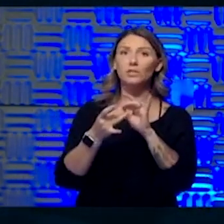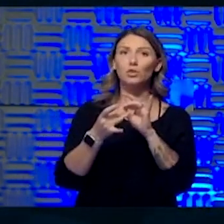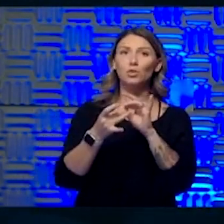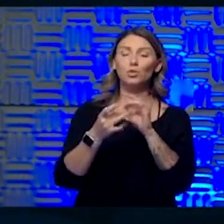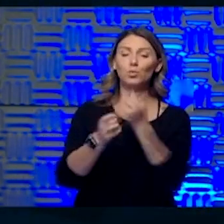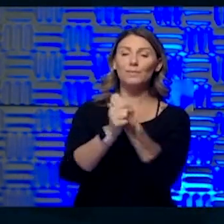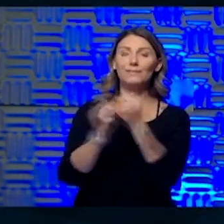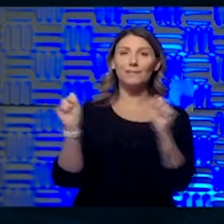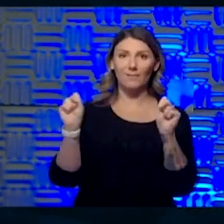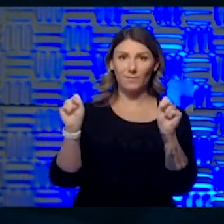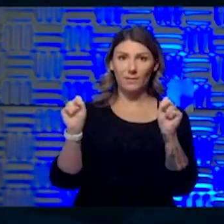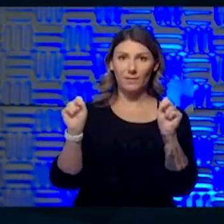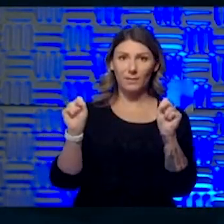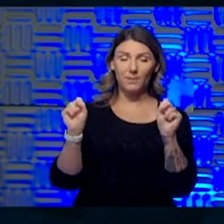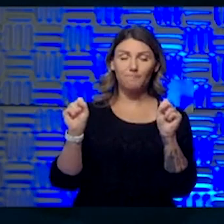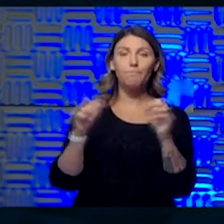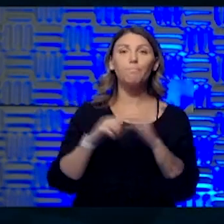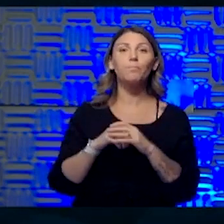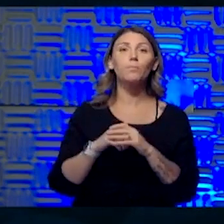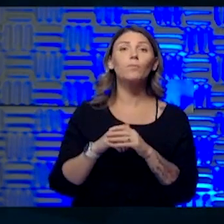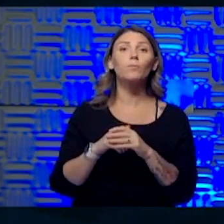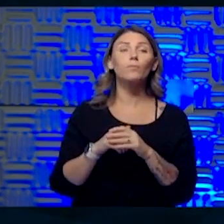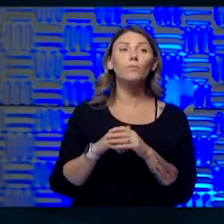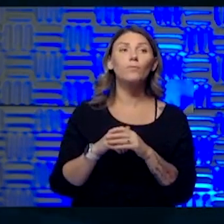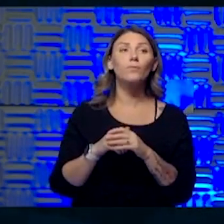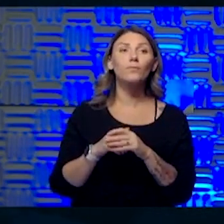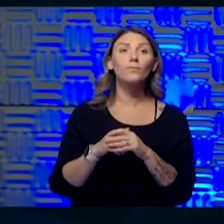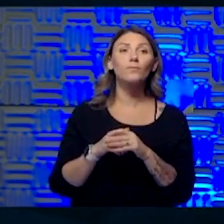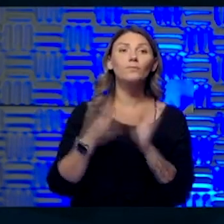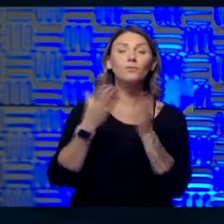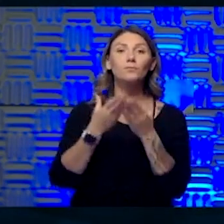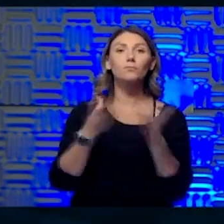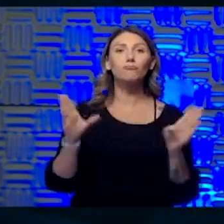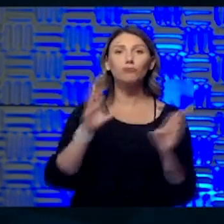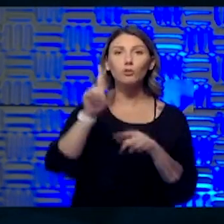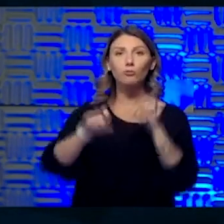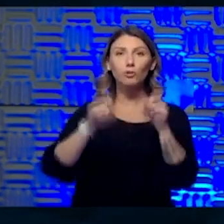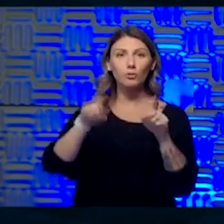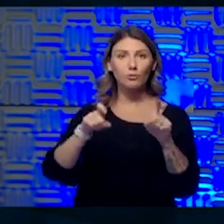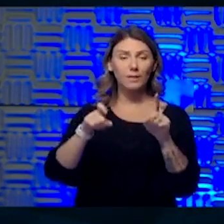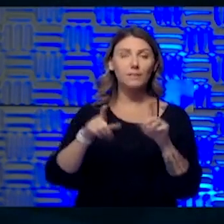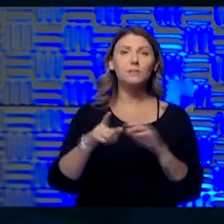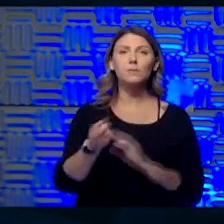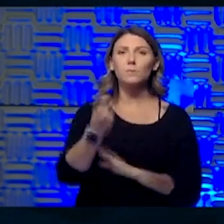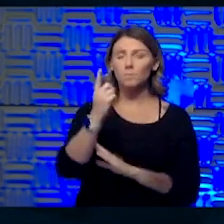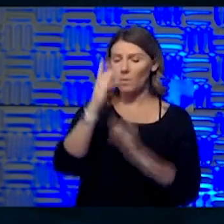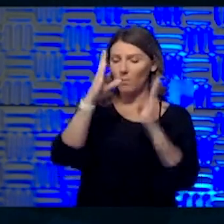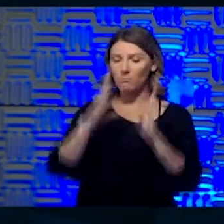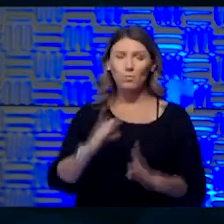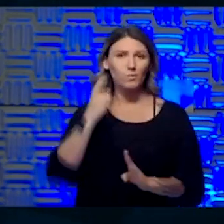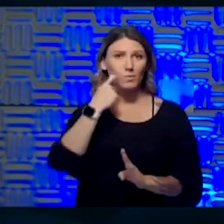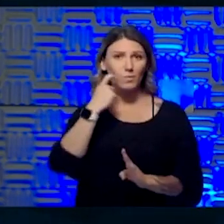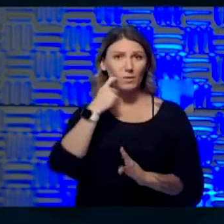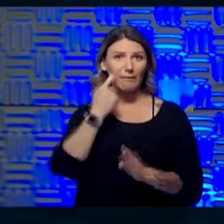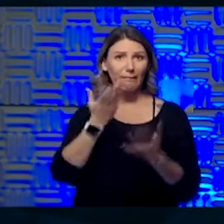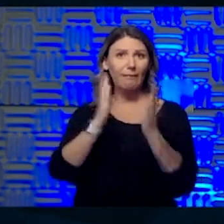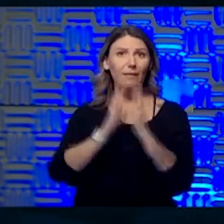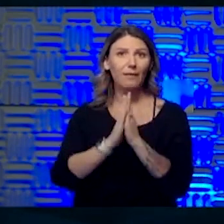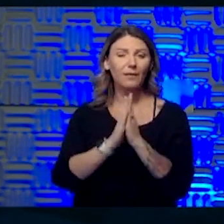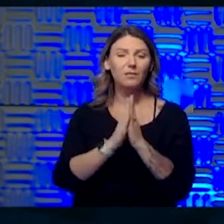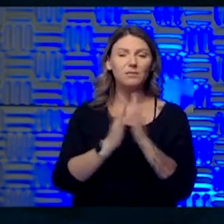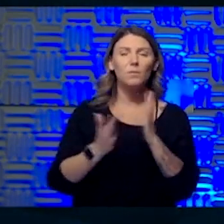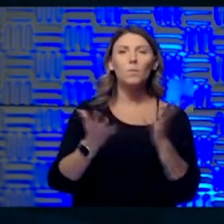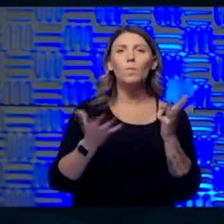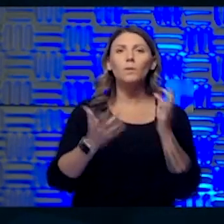Um, but, uh, we had, we do have some general questions. One person just asked, um, what do you feel is the most